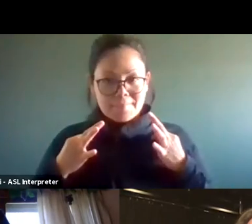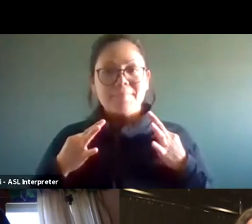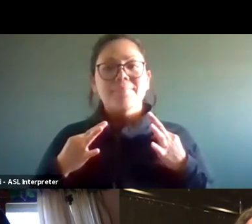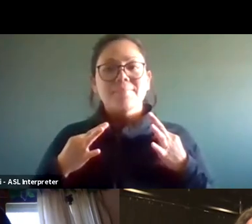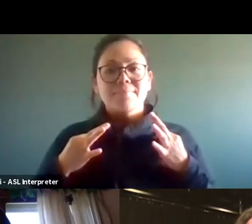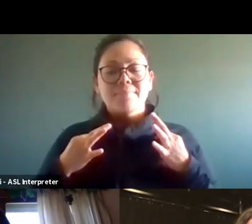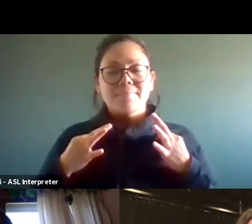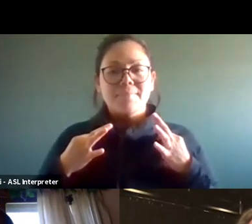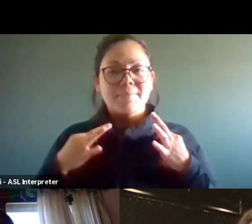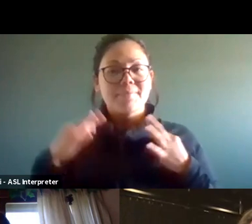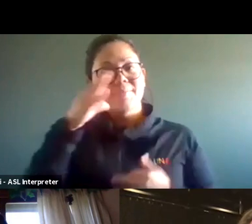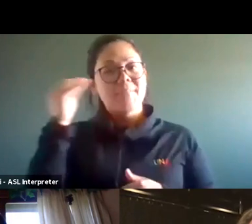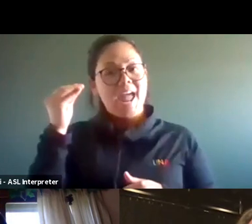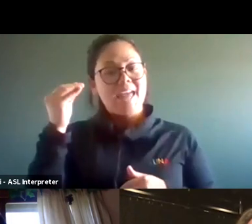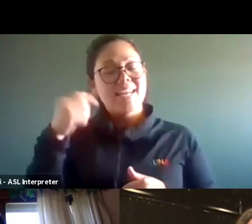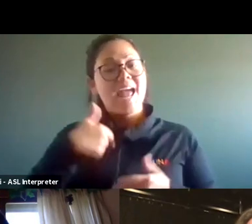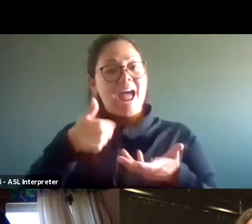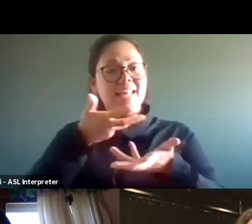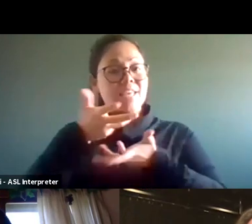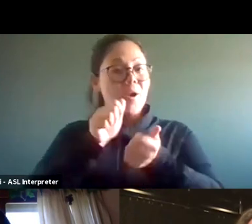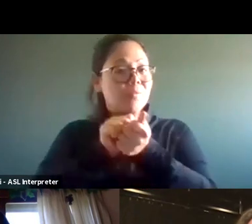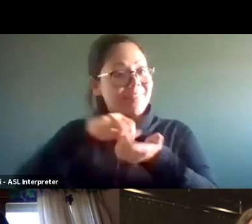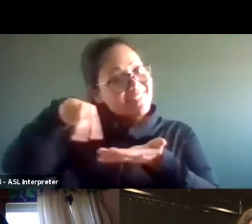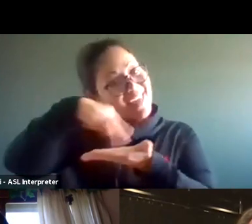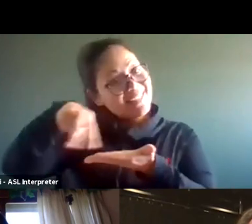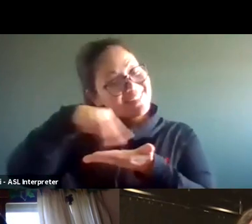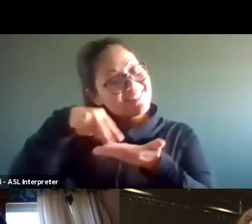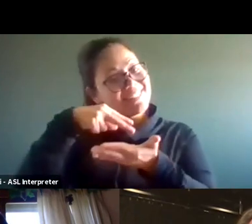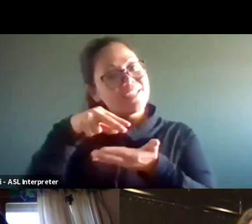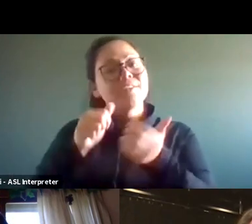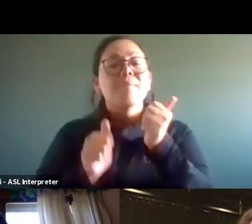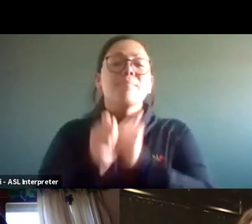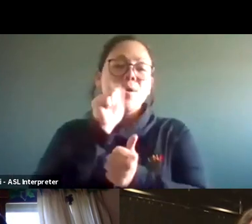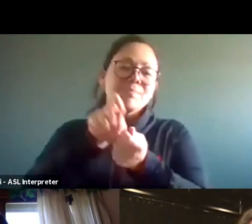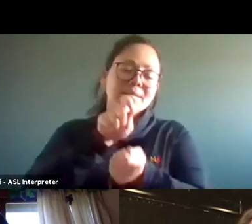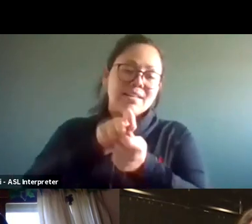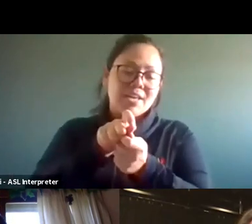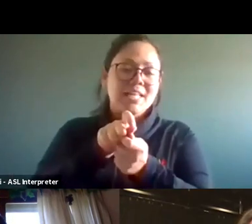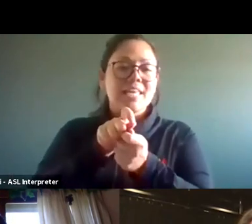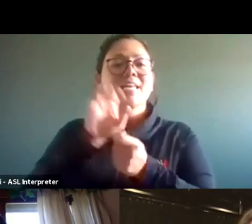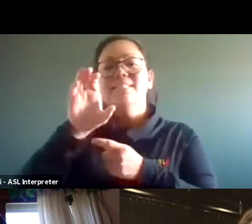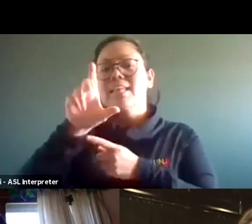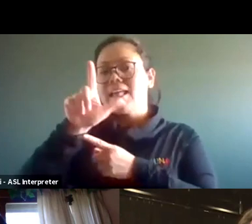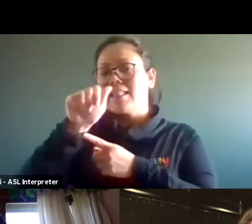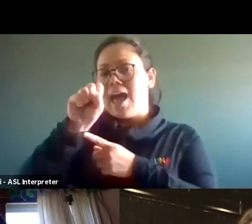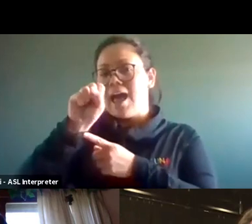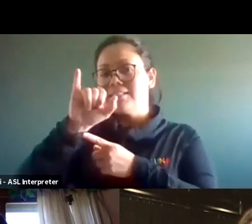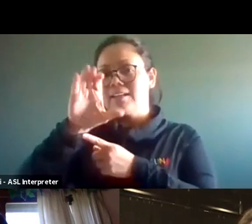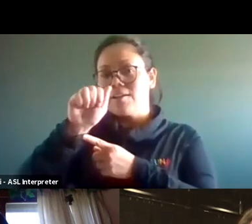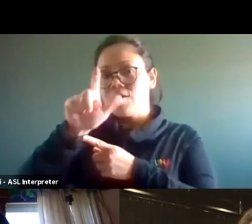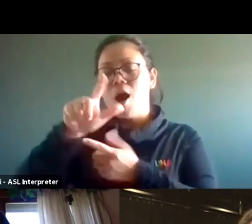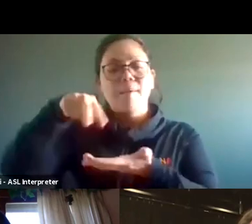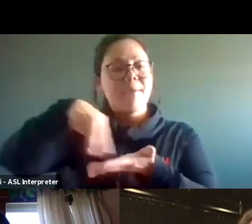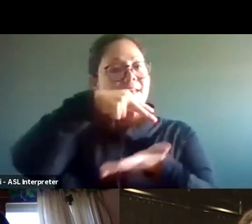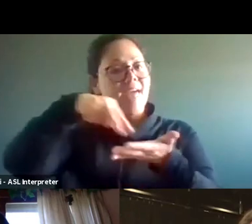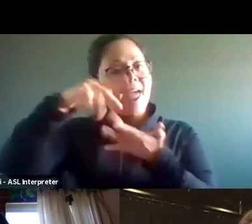And I deal with about dance. More specifically, classical ballet. Most